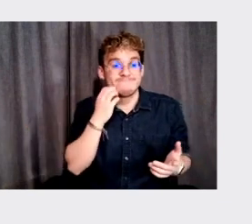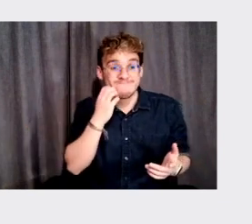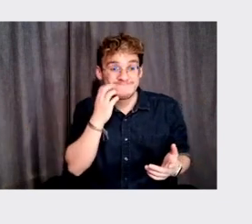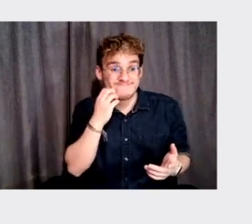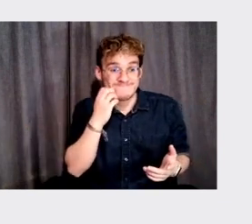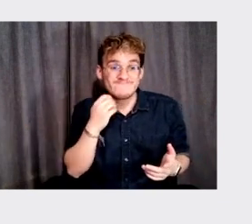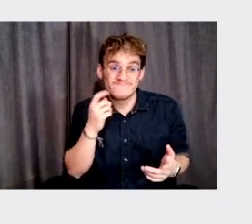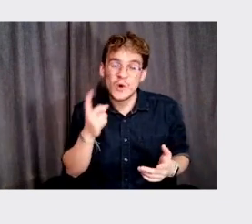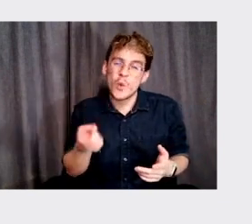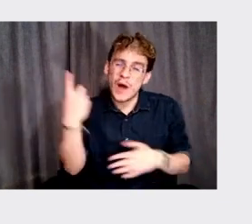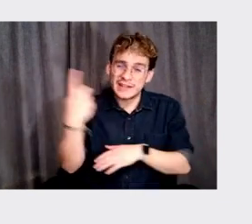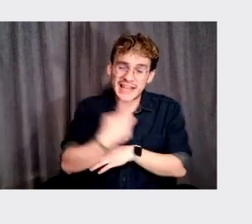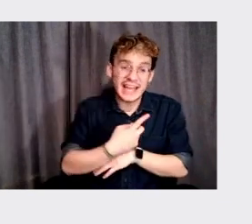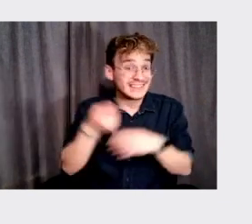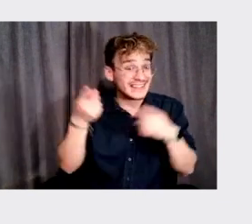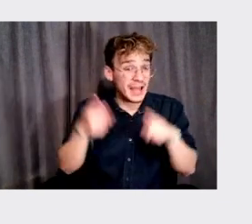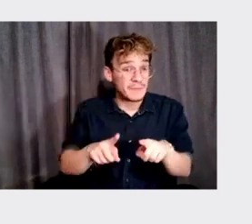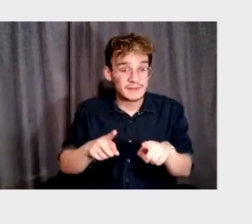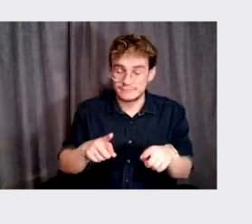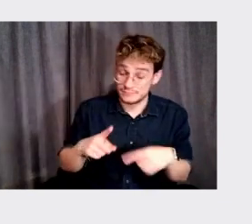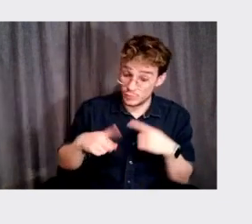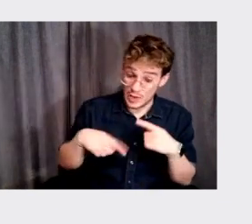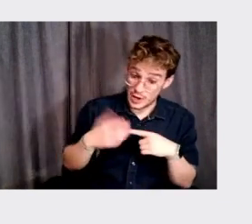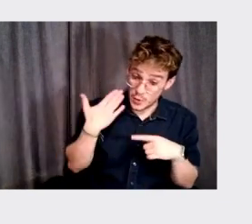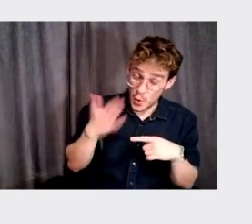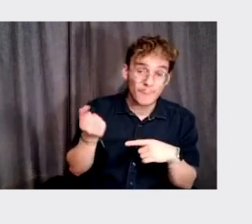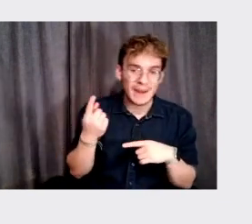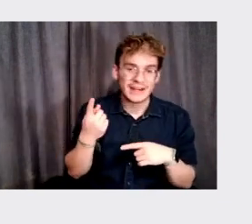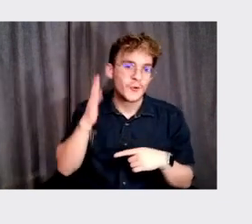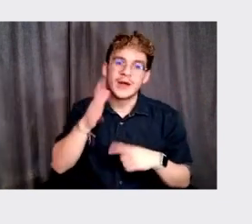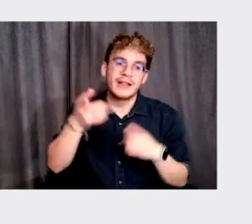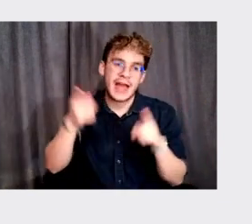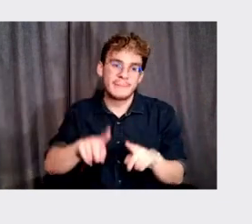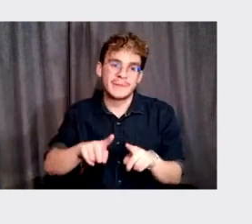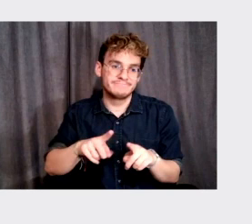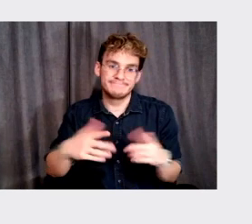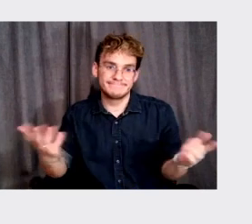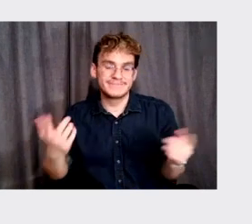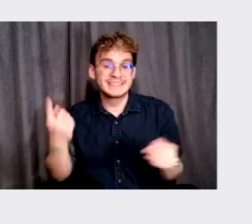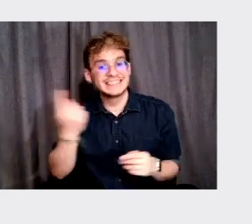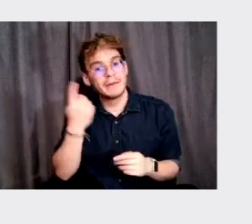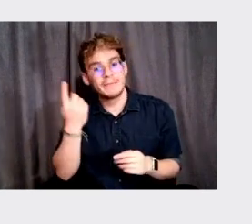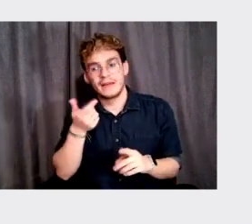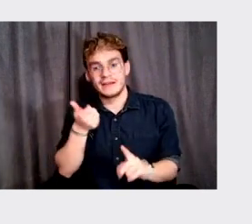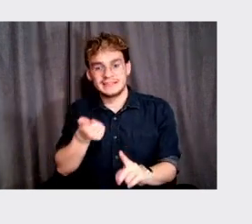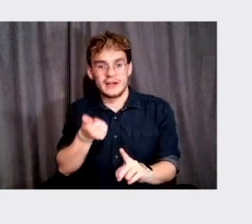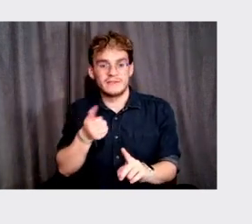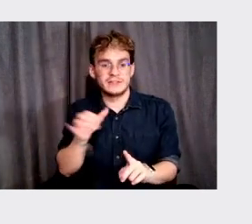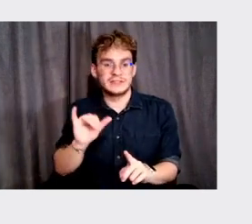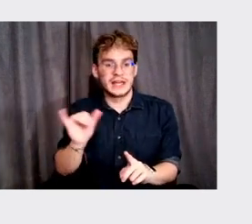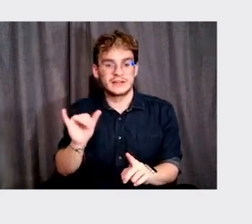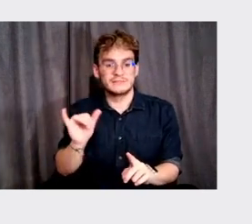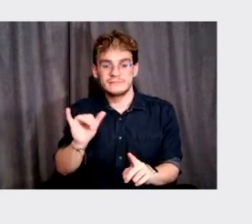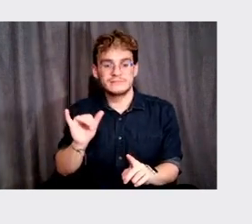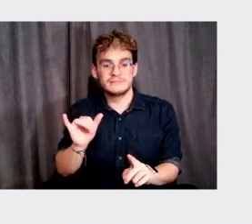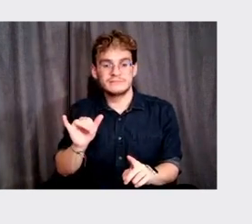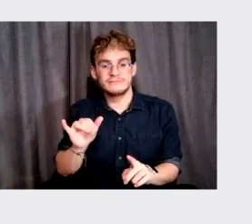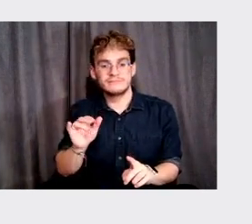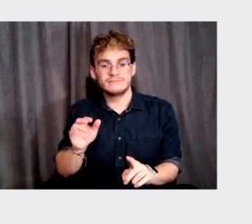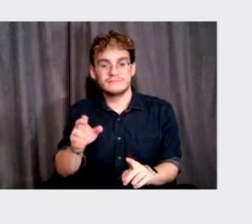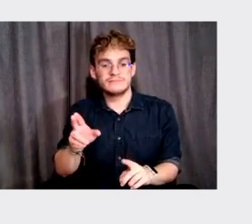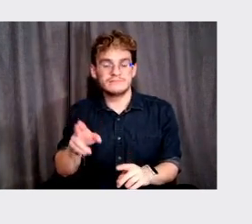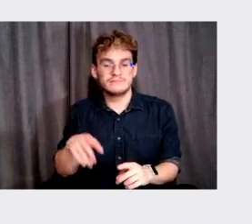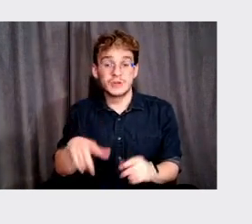I think one day will happen. I'm not sure when, but it's, I think it's inevitable, right. It's something that is like, uh, up for, for disruption.